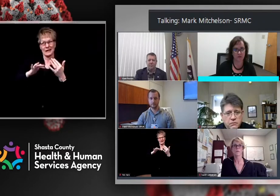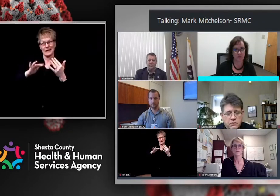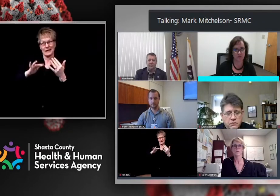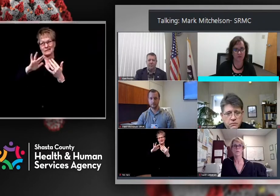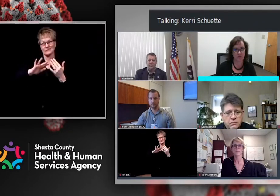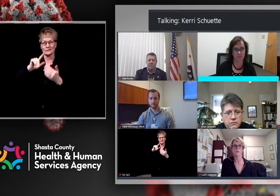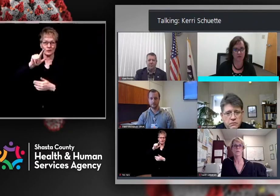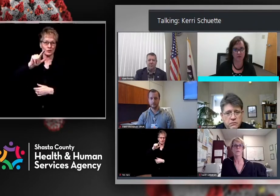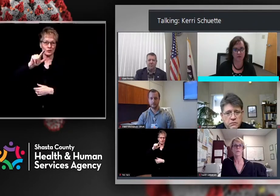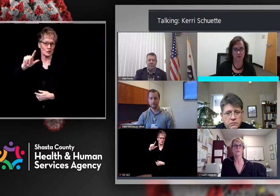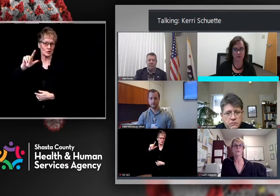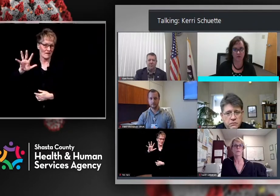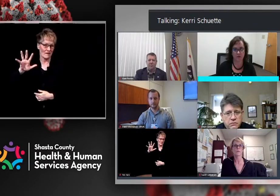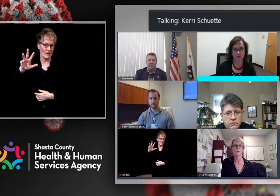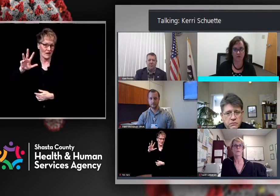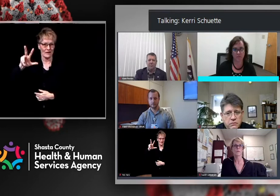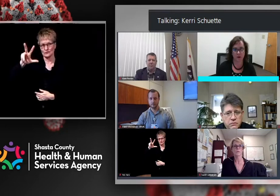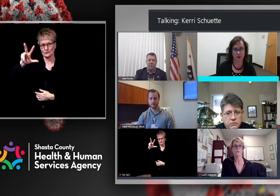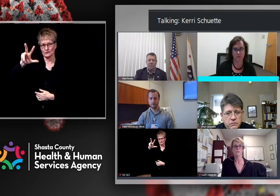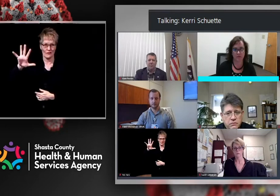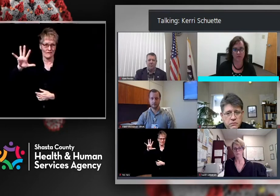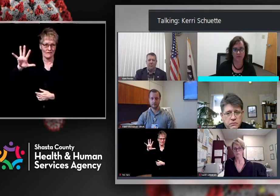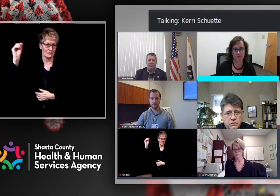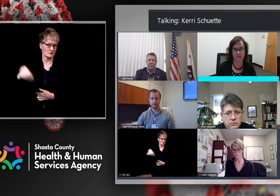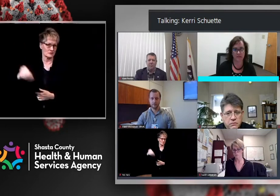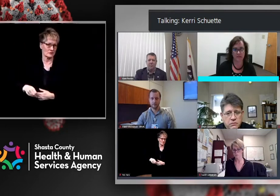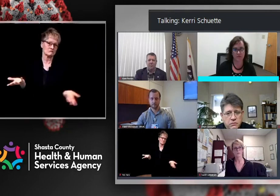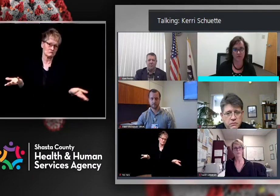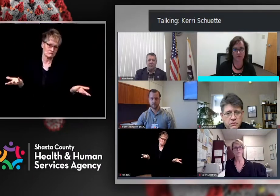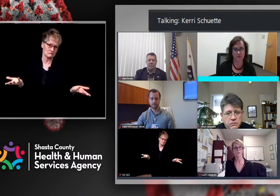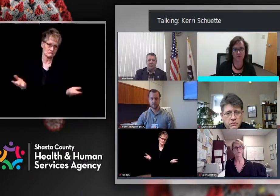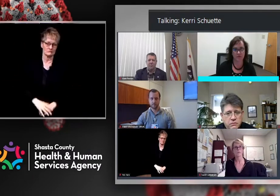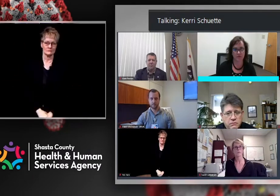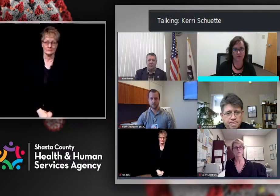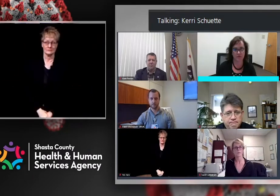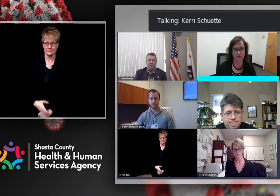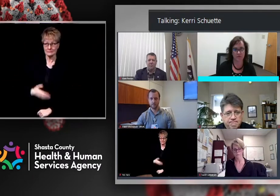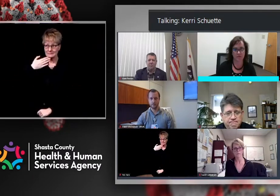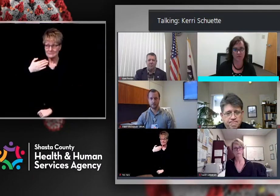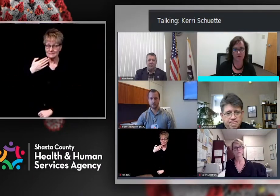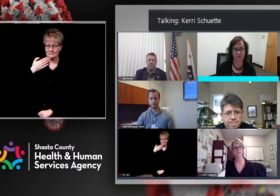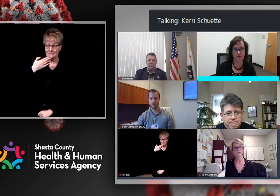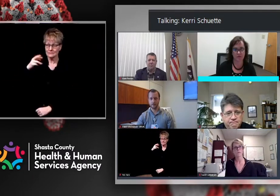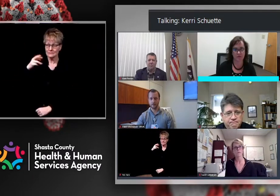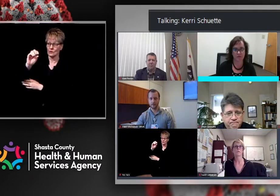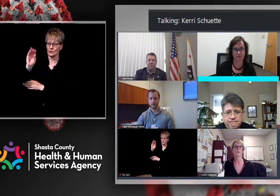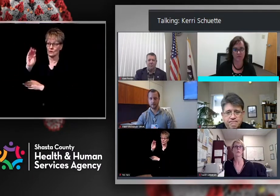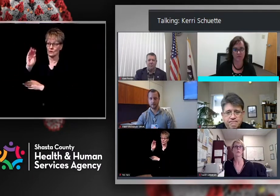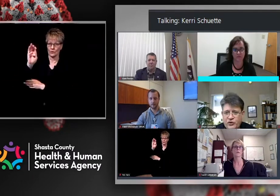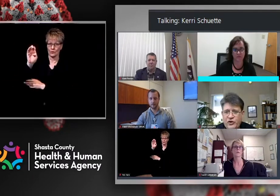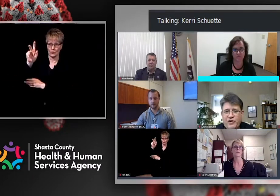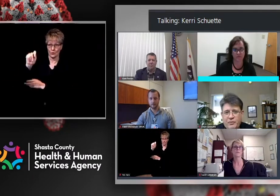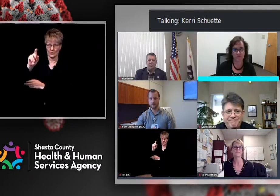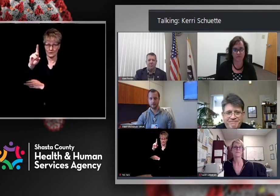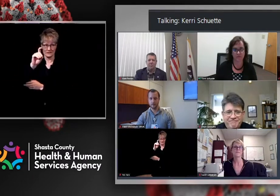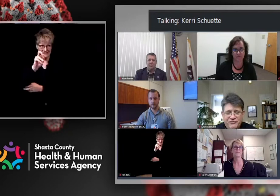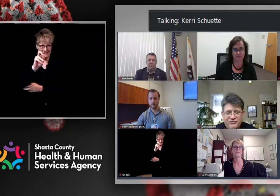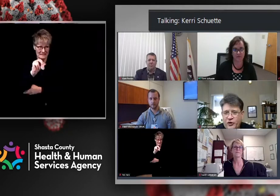All right. Thank you, Mark. Robert or Dean, did either of you want to start us off with anything this morning?